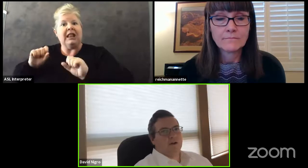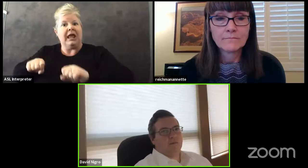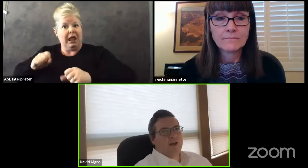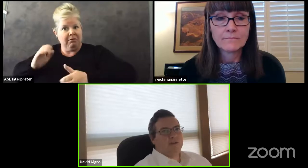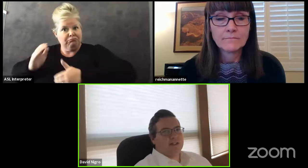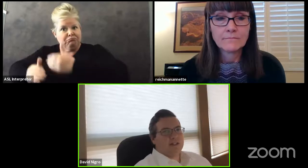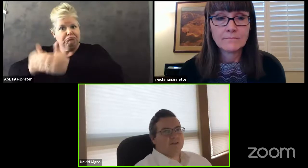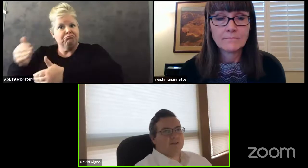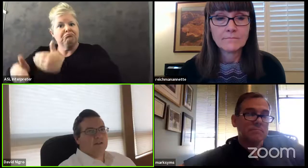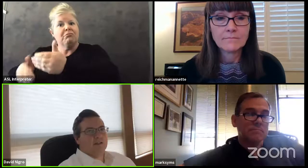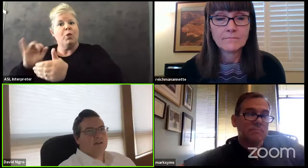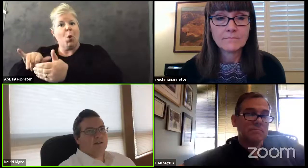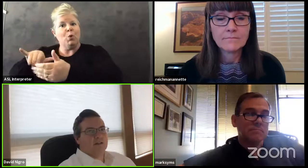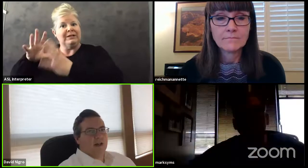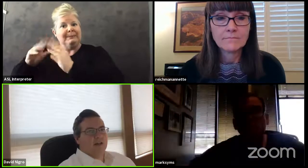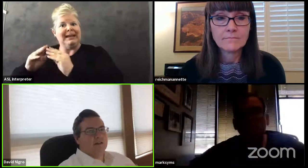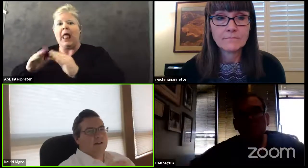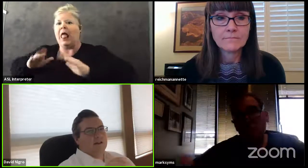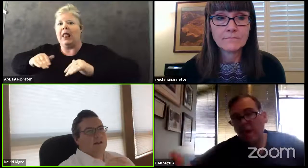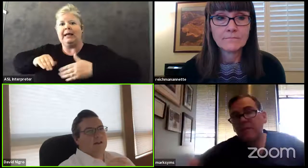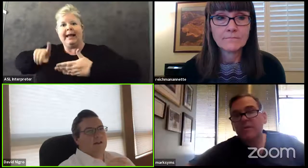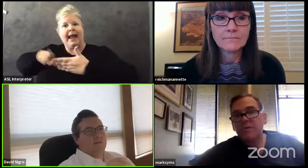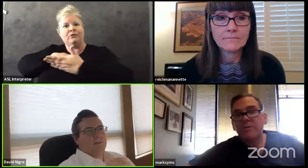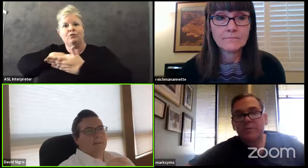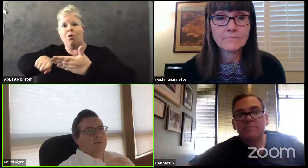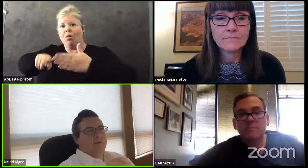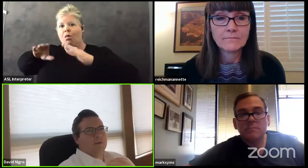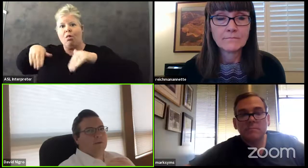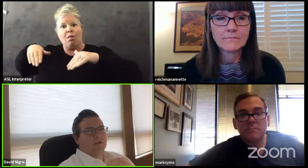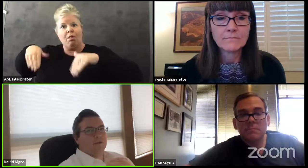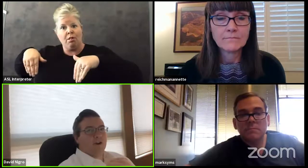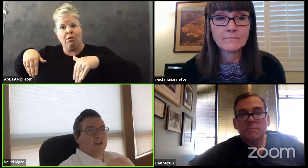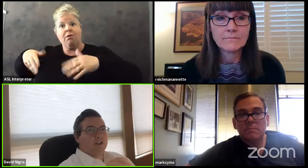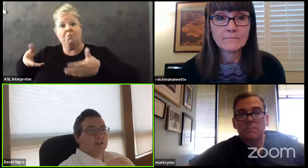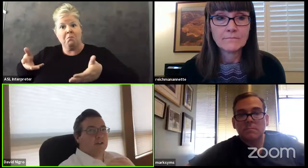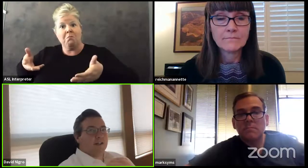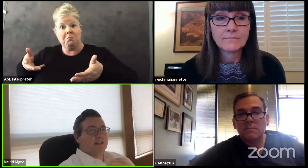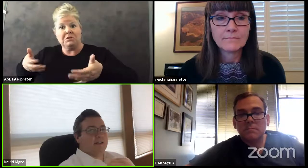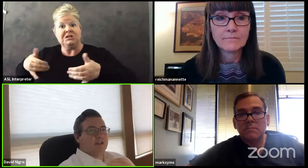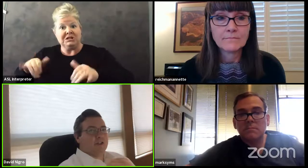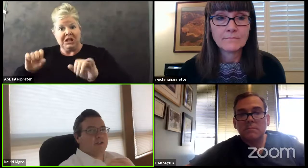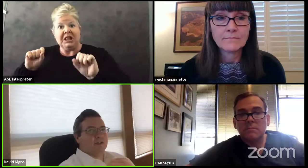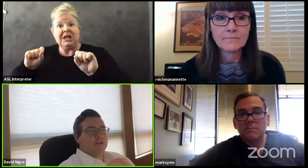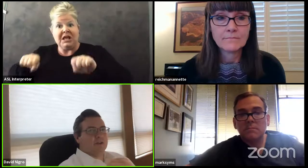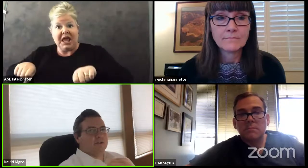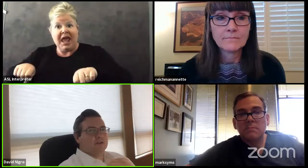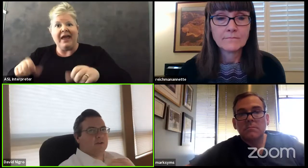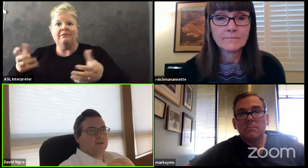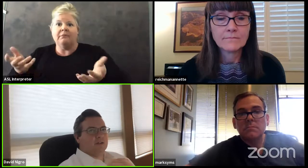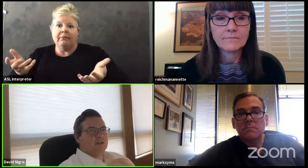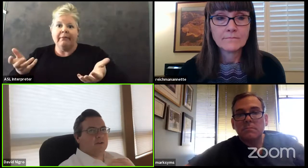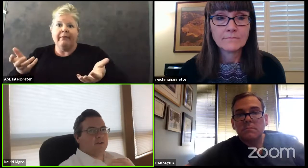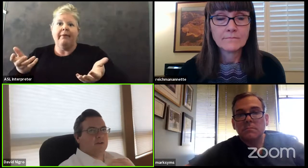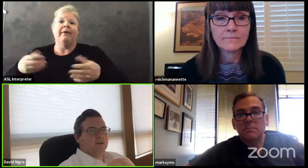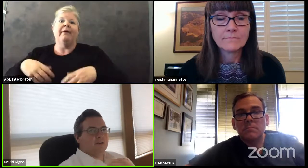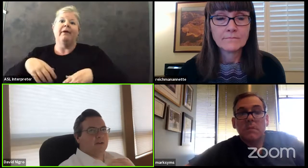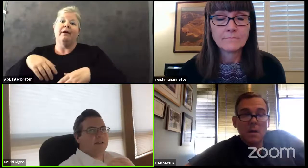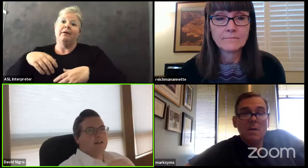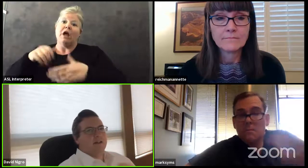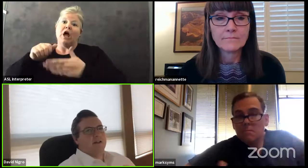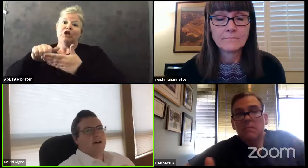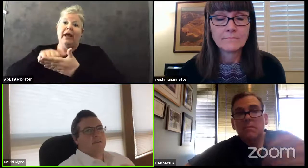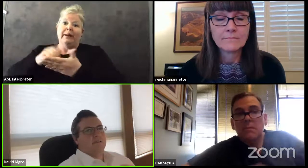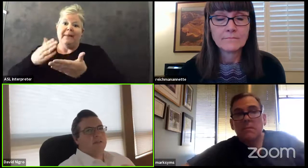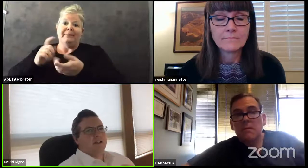uh we haven't canceled any yet um we could still do our agendas are likely going to change because we're not as far along as we would have